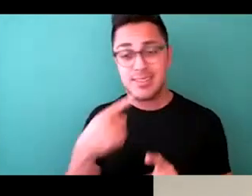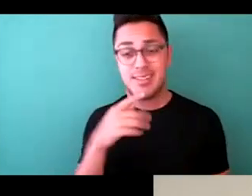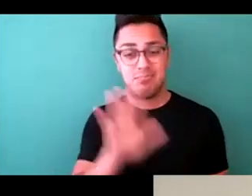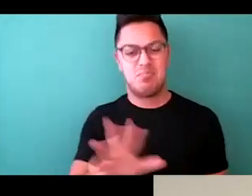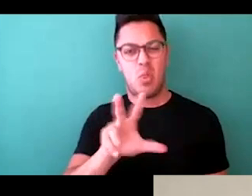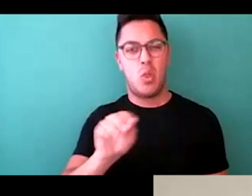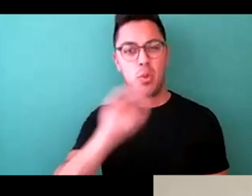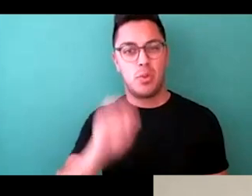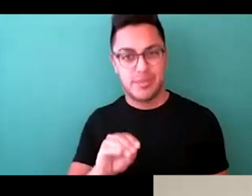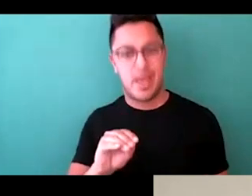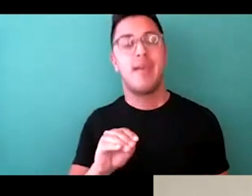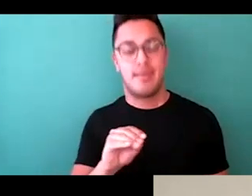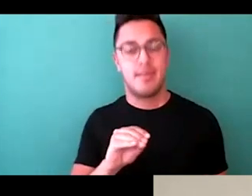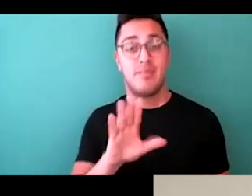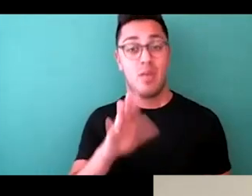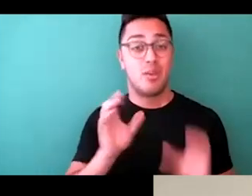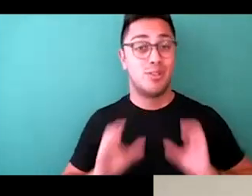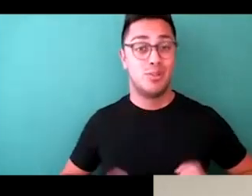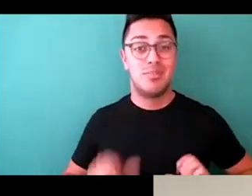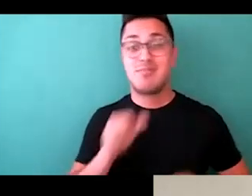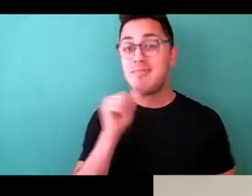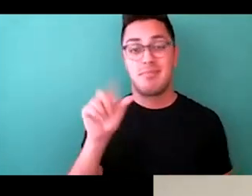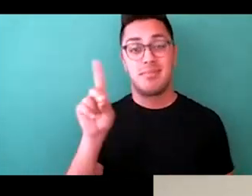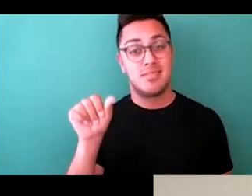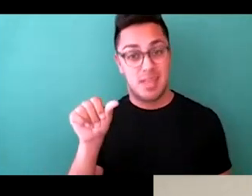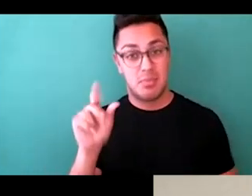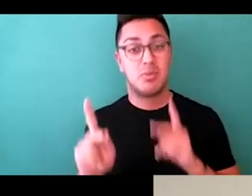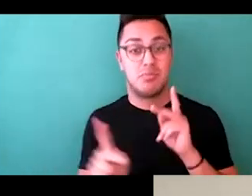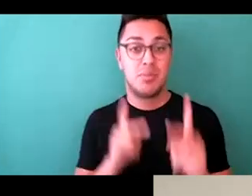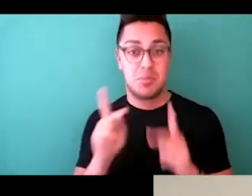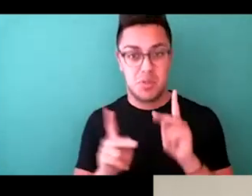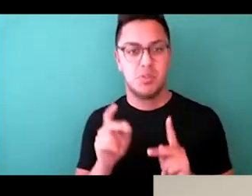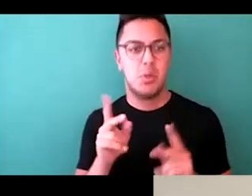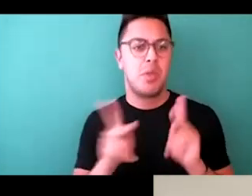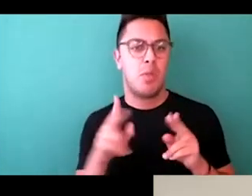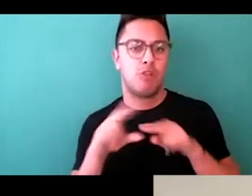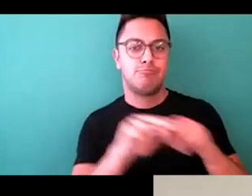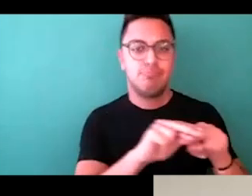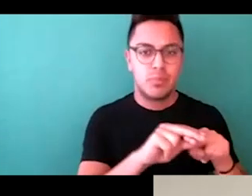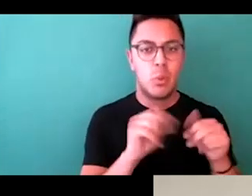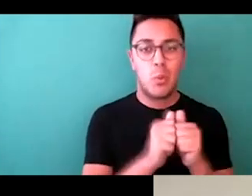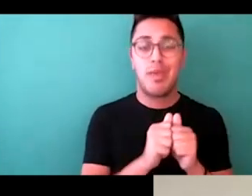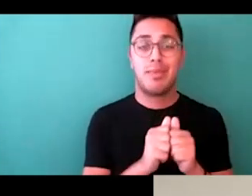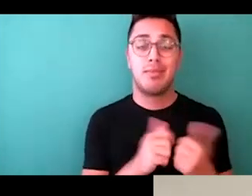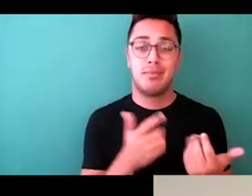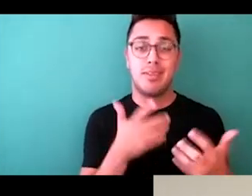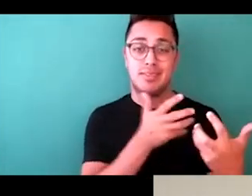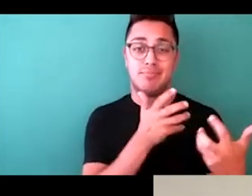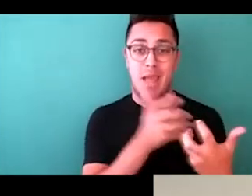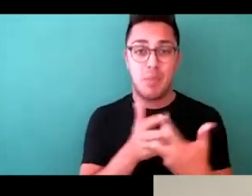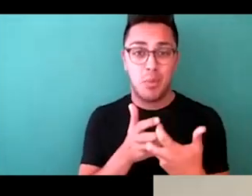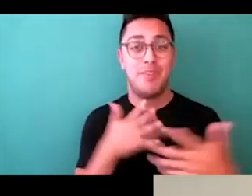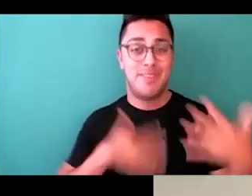consumers are non-disabled people. So definitely people are tapping into functional fashion, because the consumer is shifting